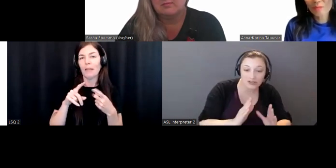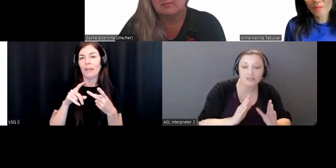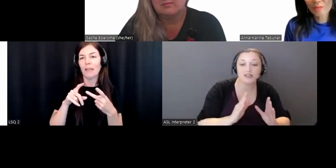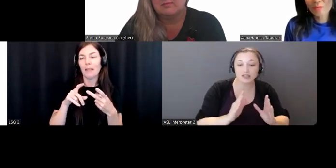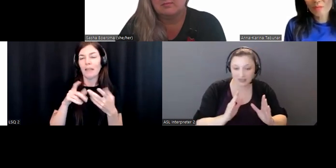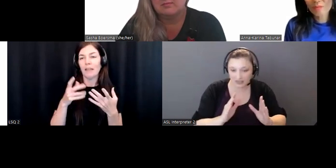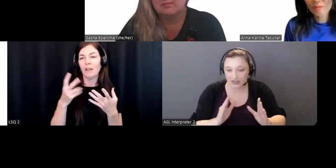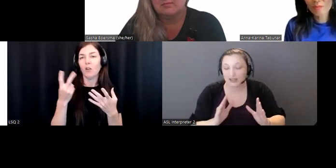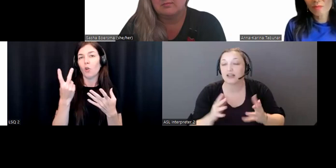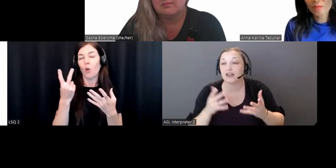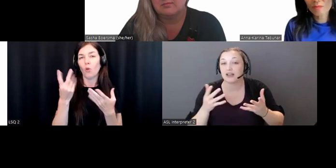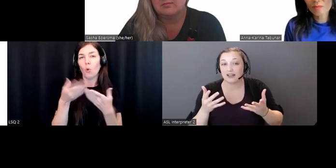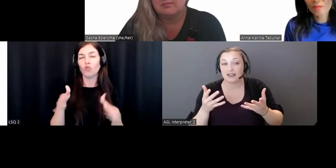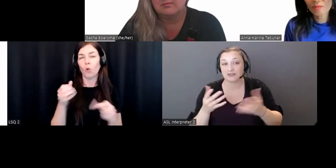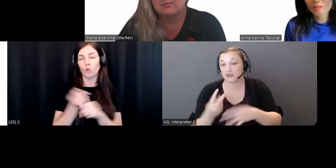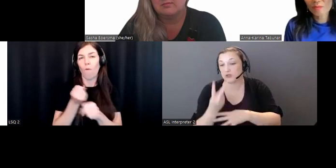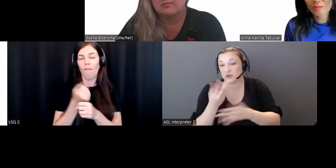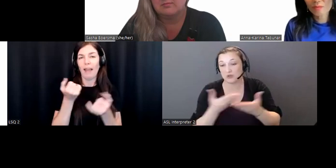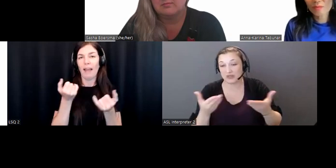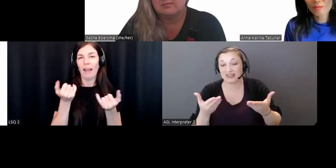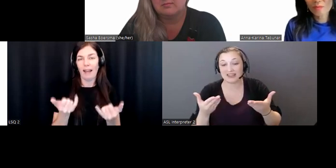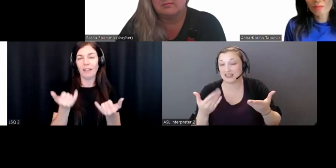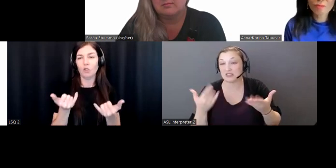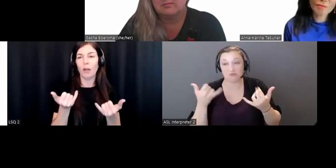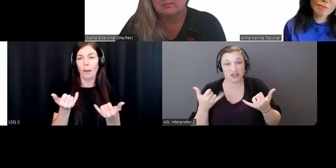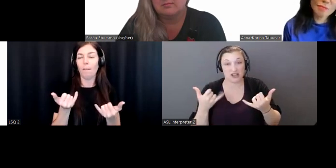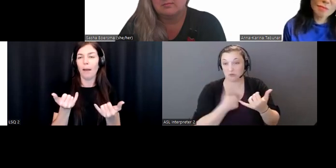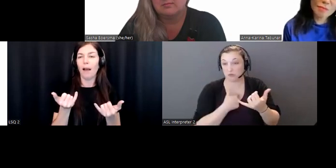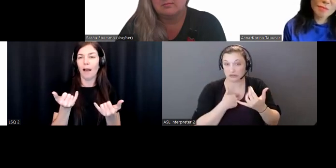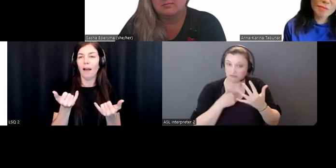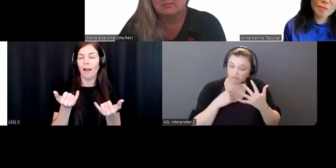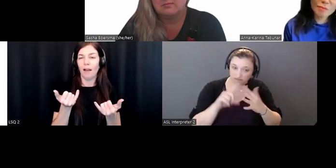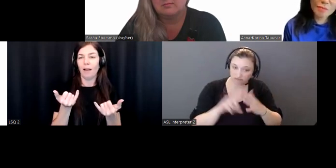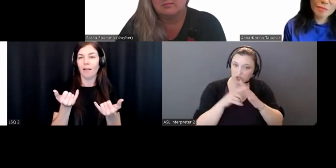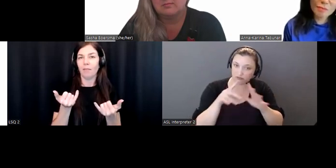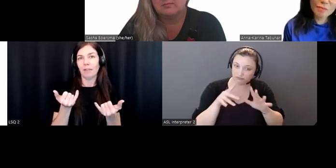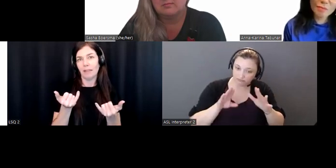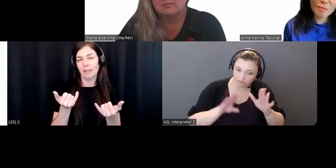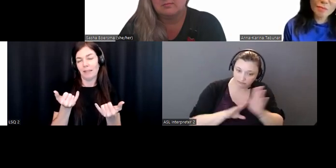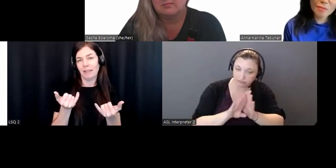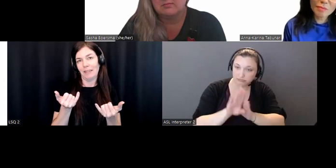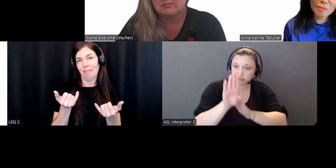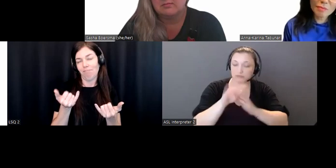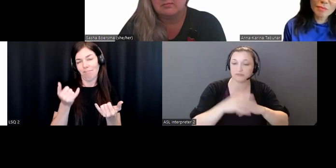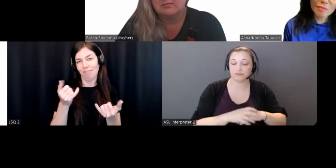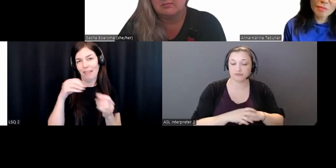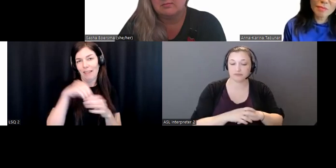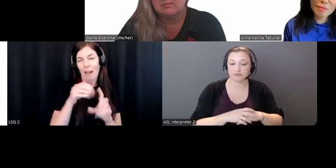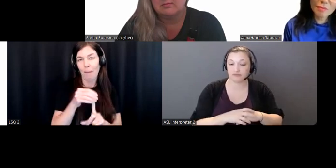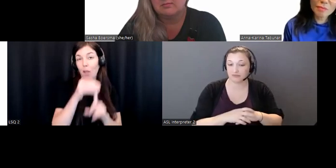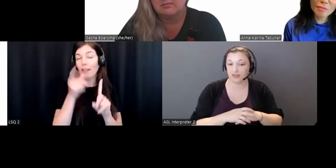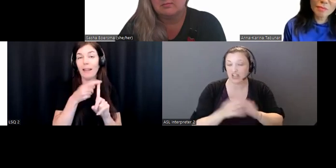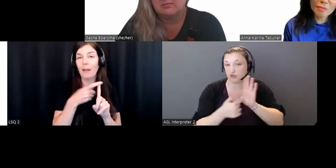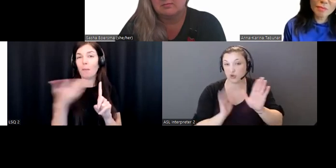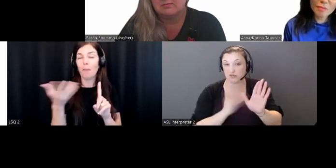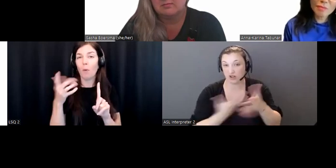And there are two things that we're doing right now, which highlight our priorities. The